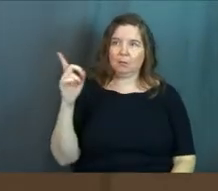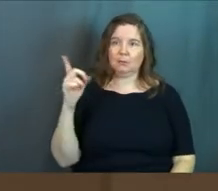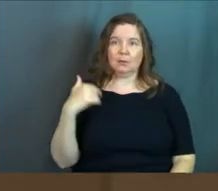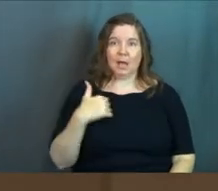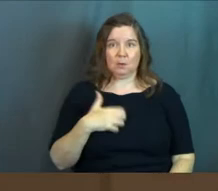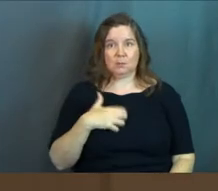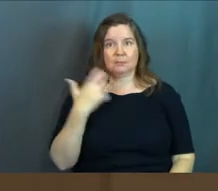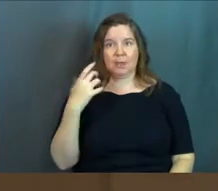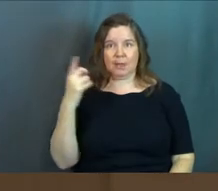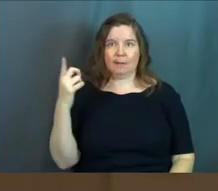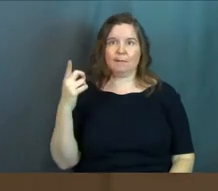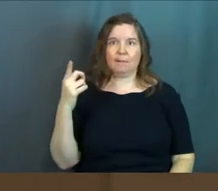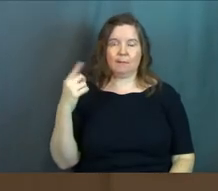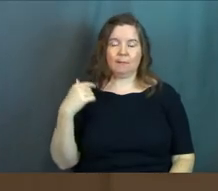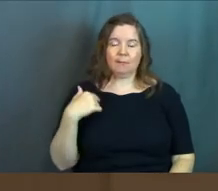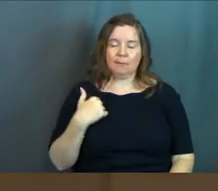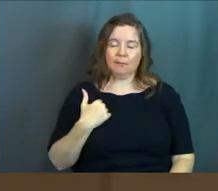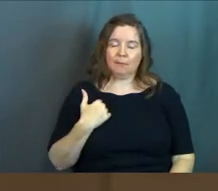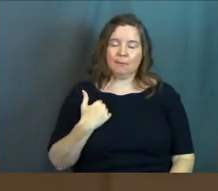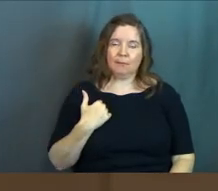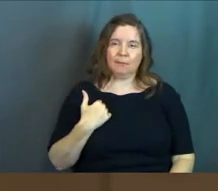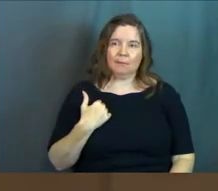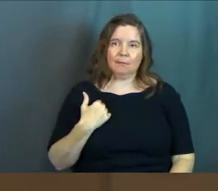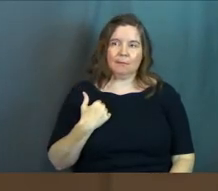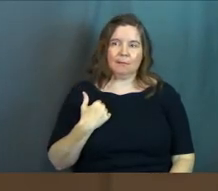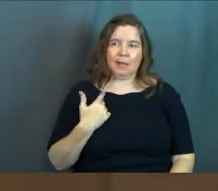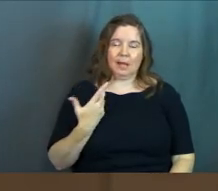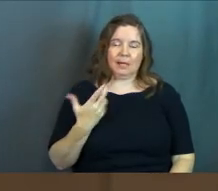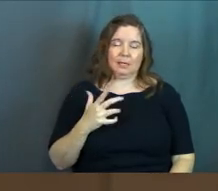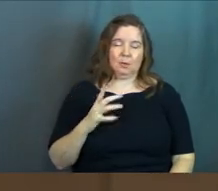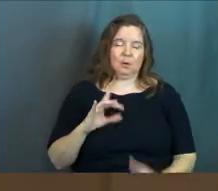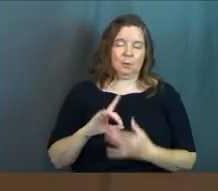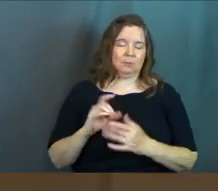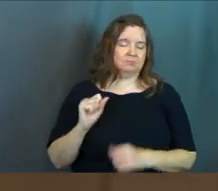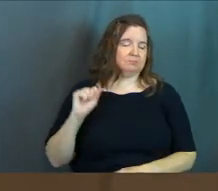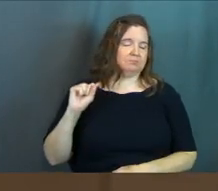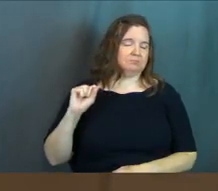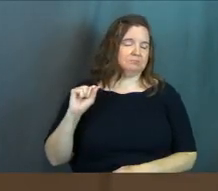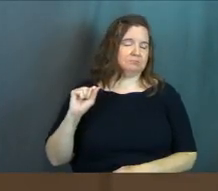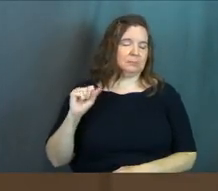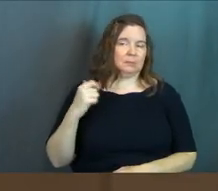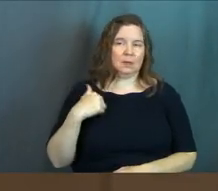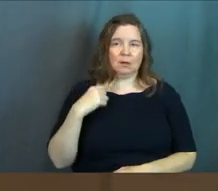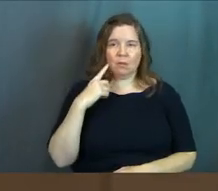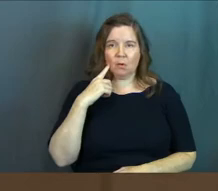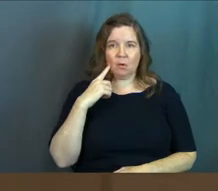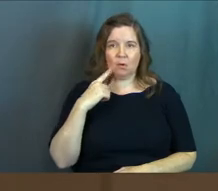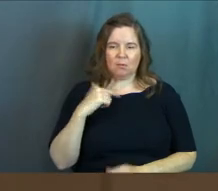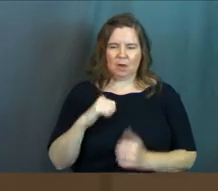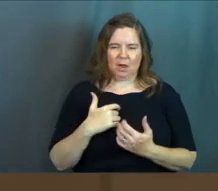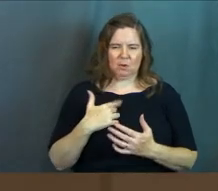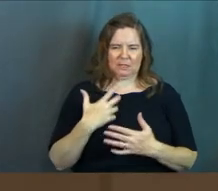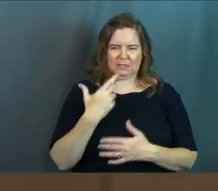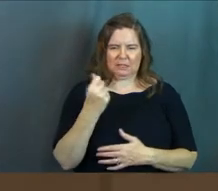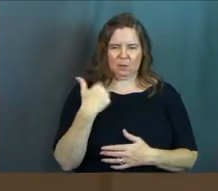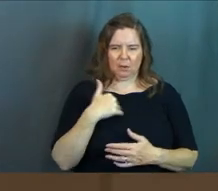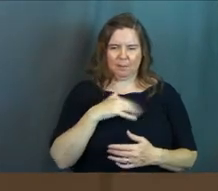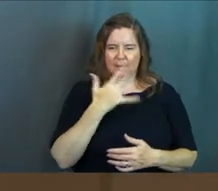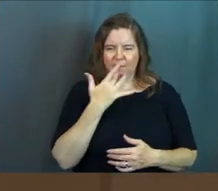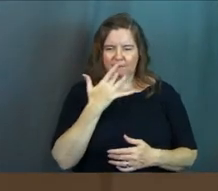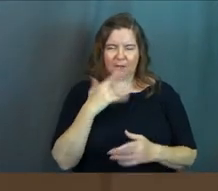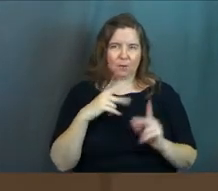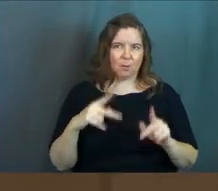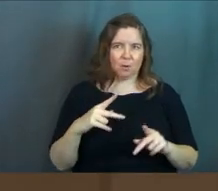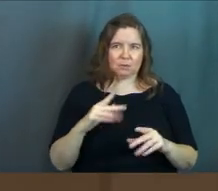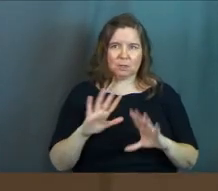Um, I was mad at him. I just like, didn't want anything to do with them at that point. Um, how could he take away my favorite